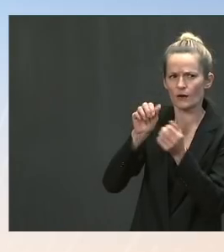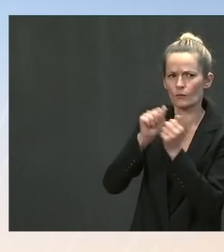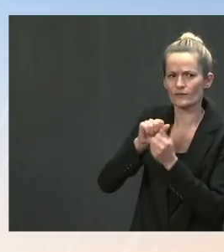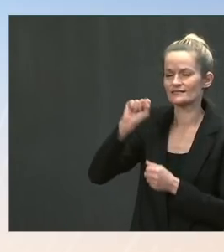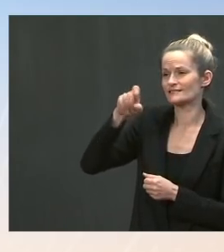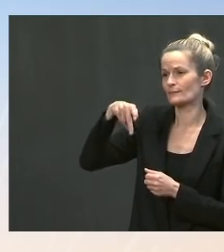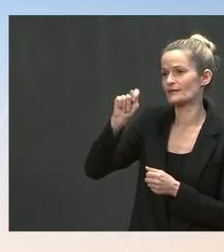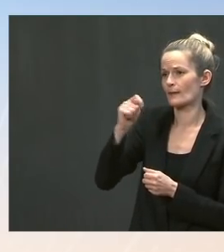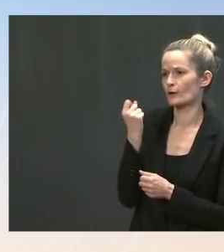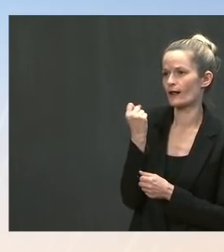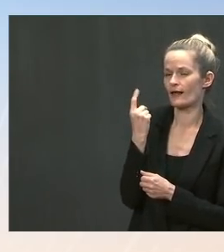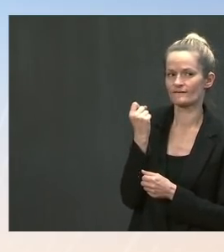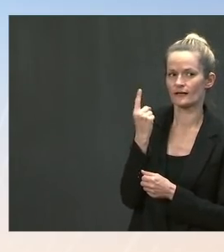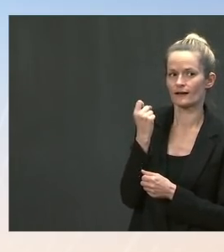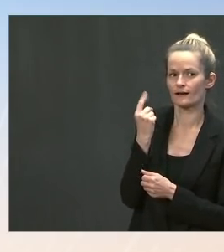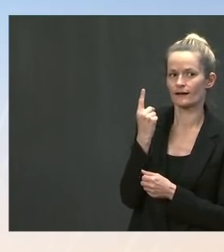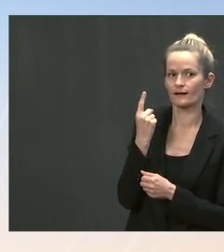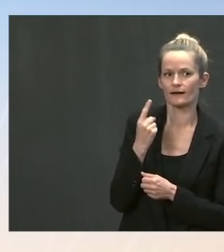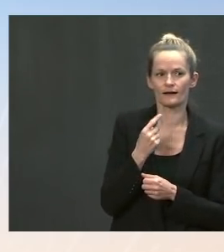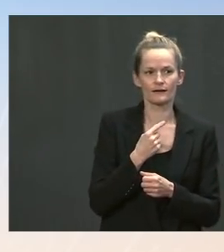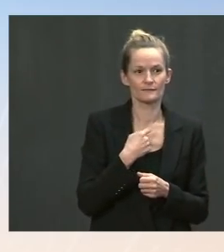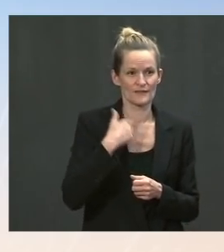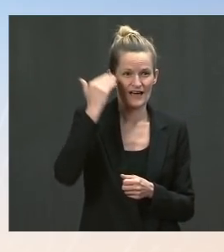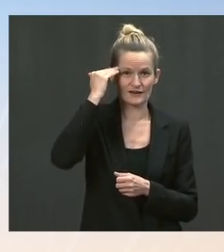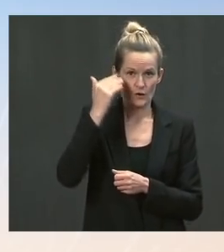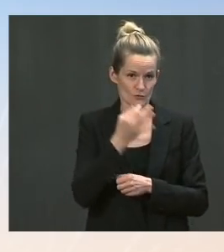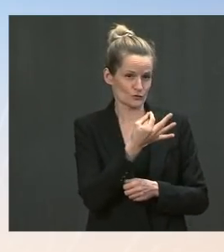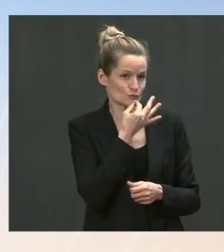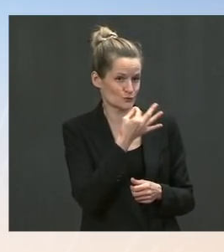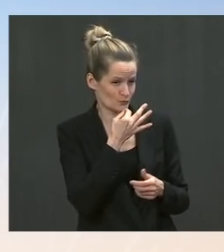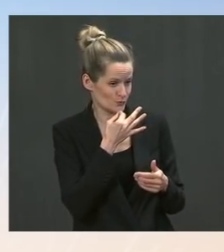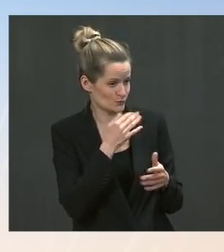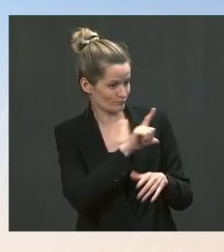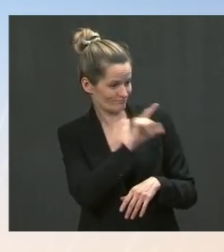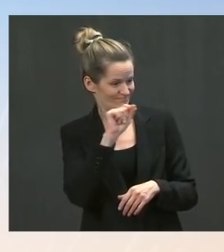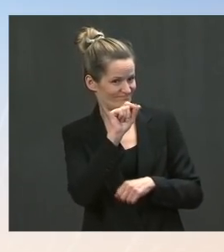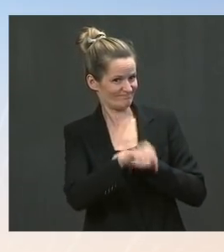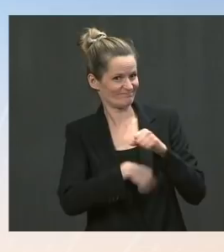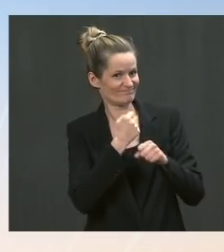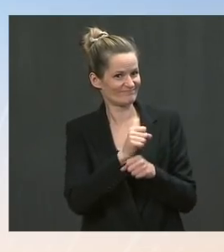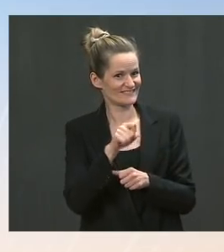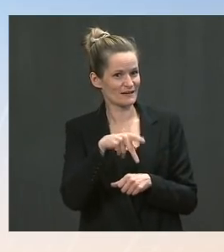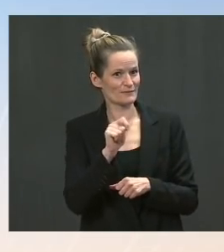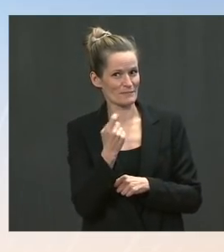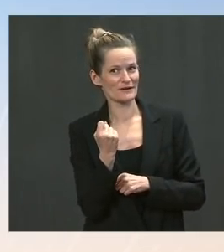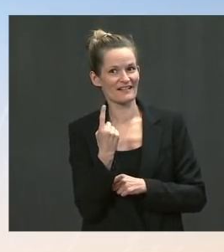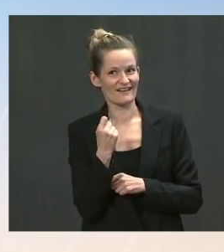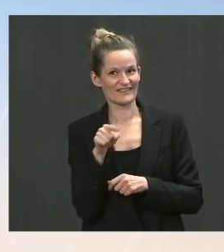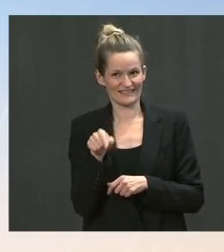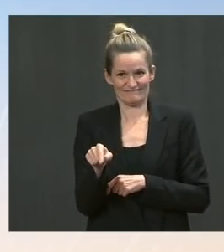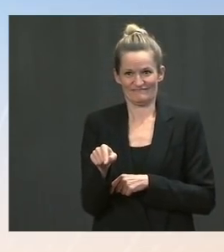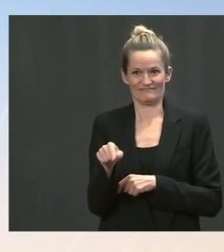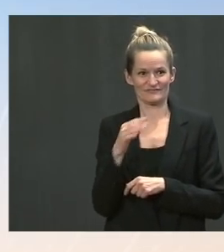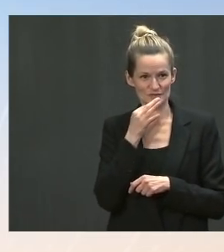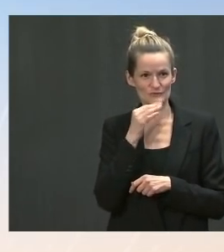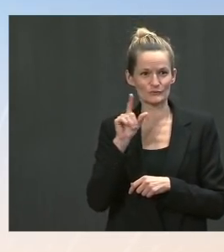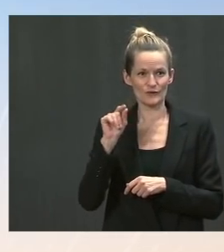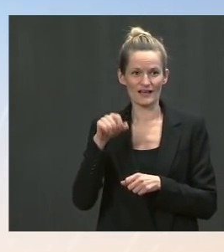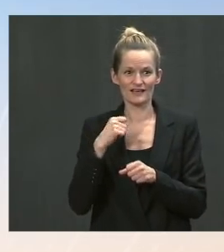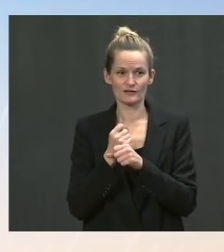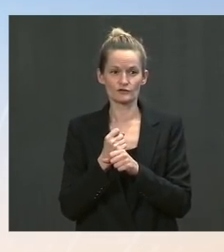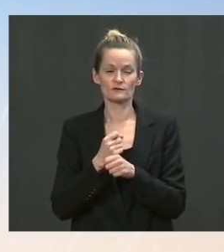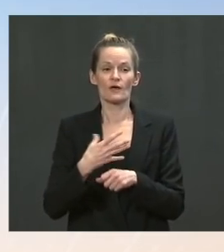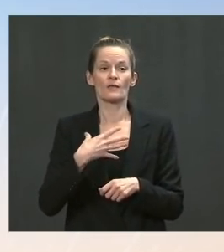the 20th anniversary of the attacks coming up just next month. I know you didn't ask this, but I just want to share that the White House Office of Public